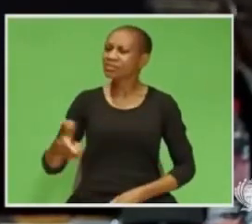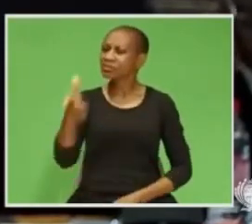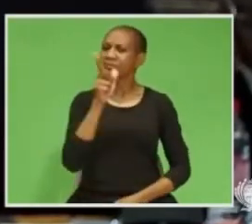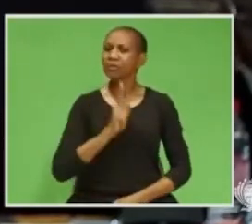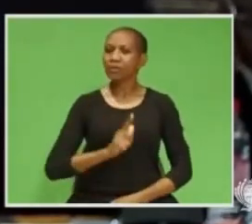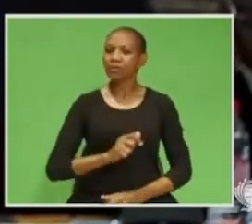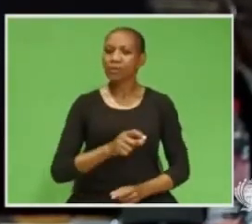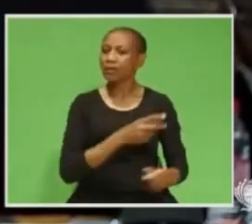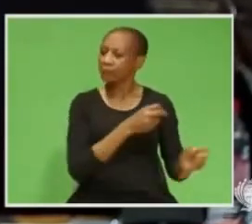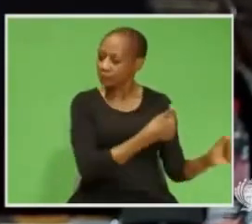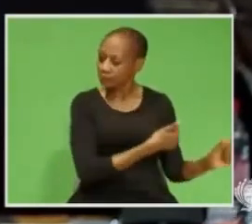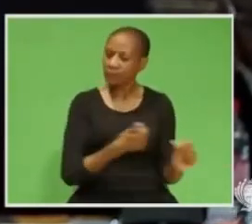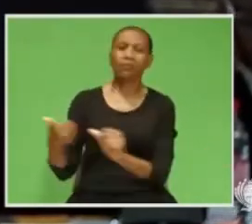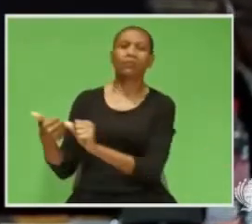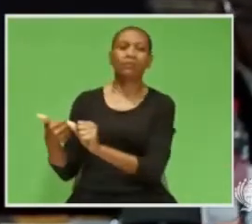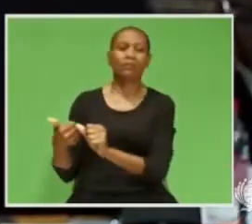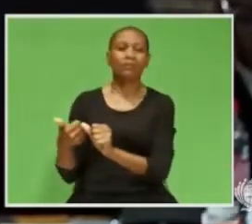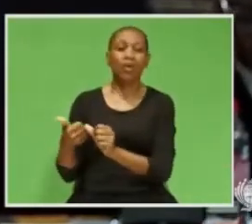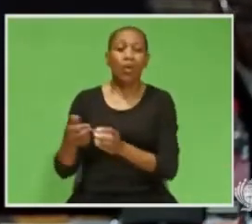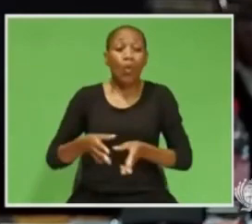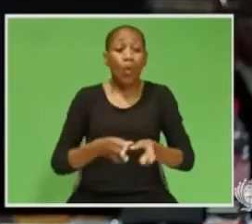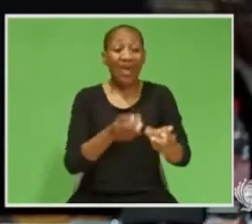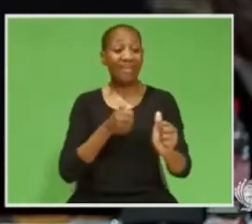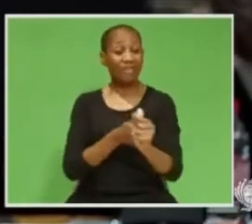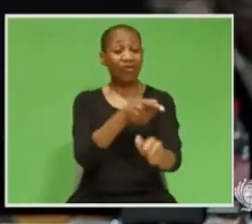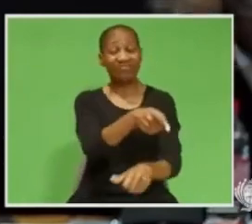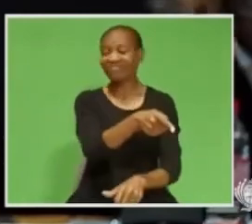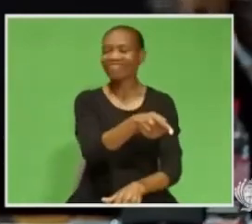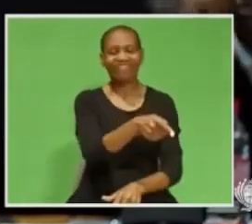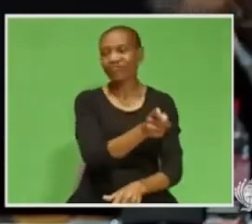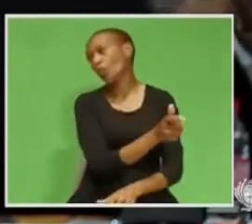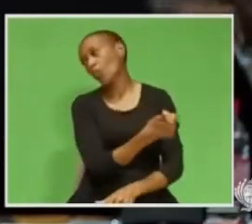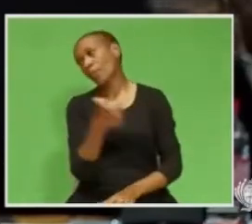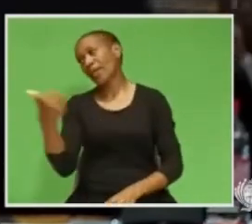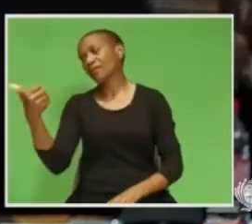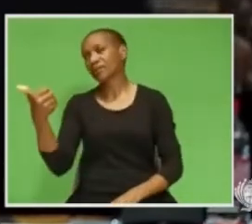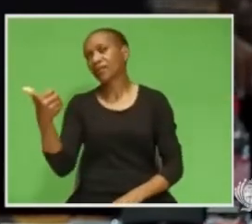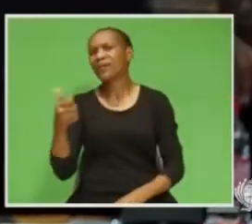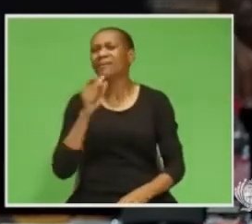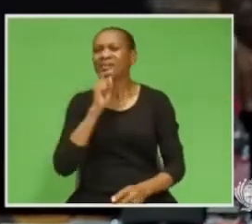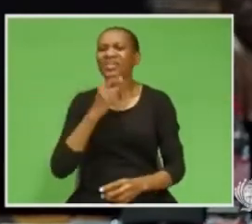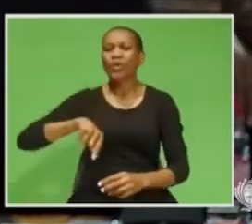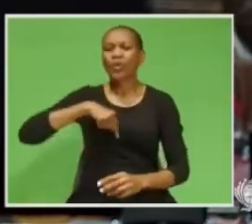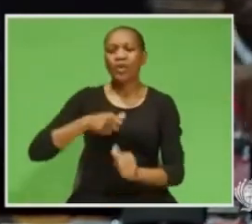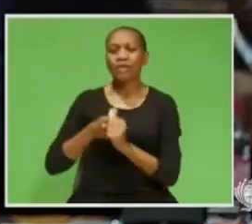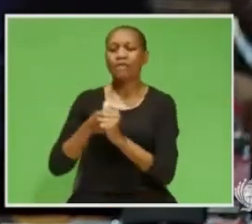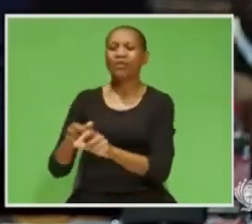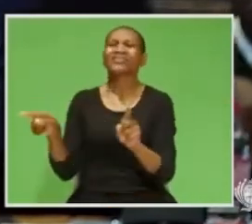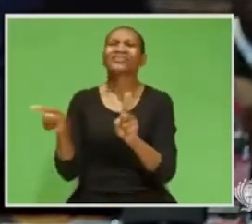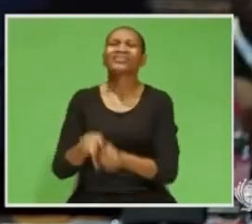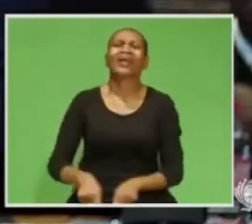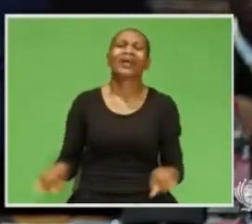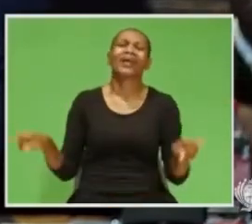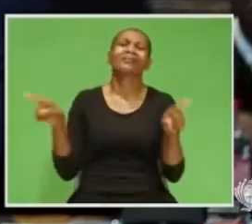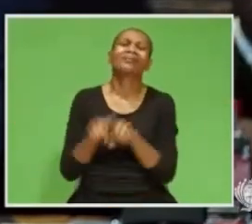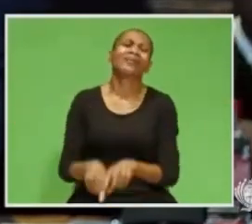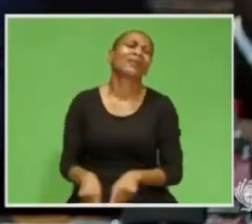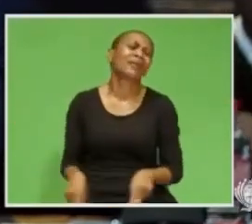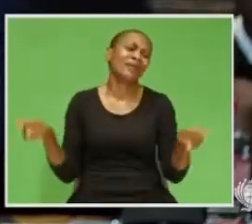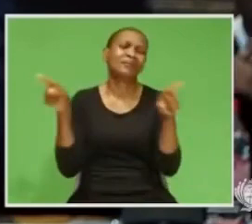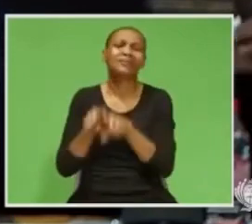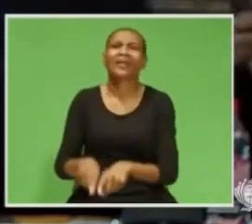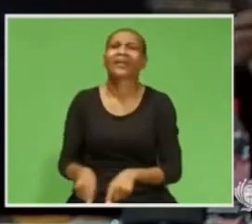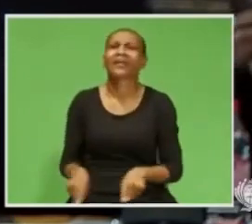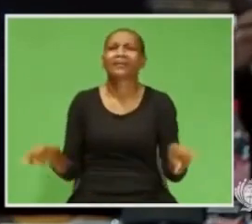to stay on this side of the riverbank, to double down on the same failed policies and the ANC approach of state